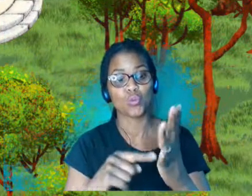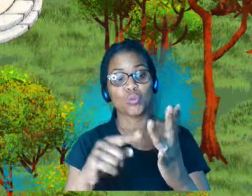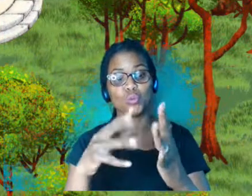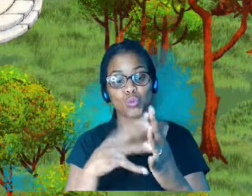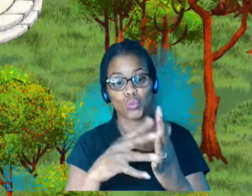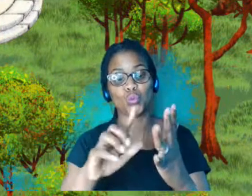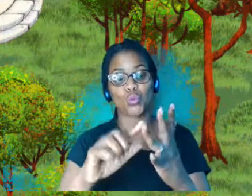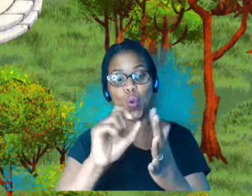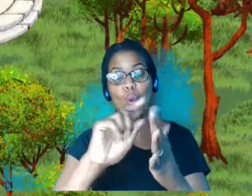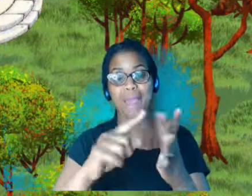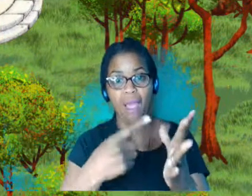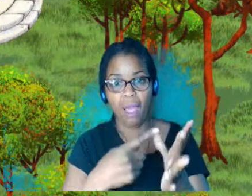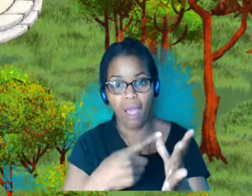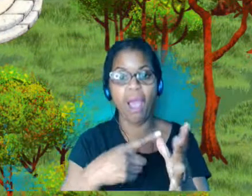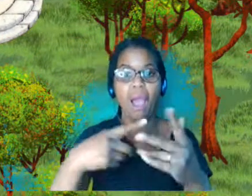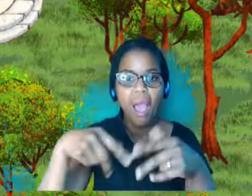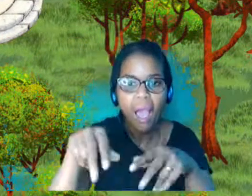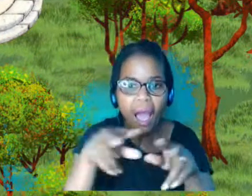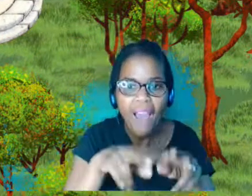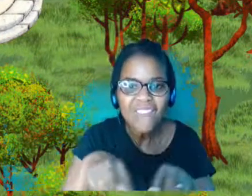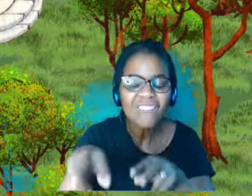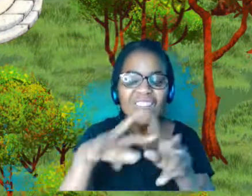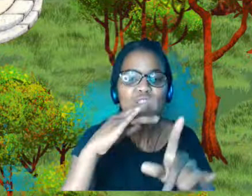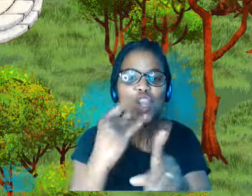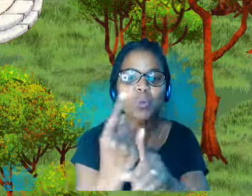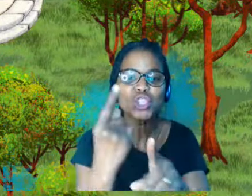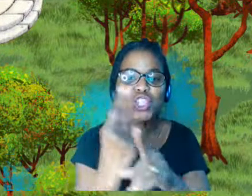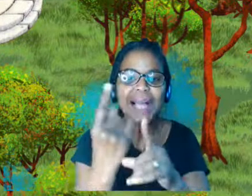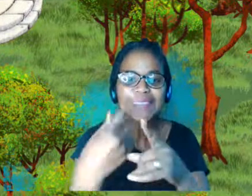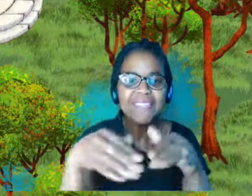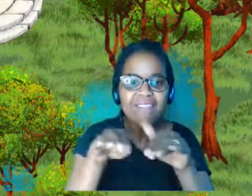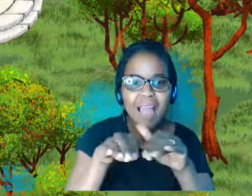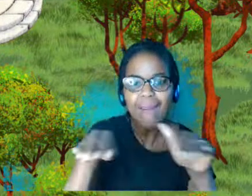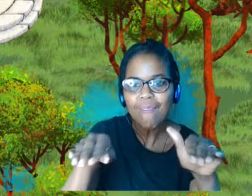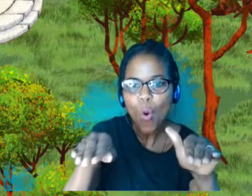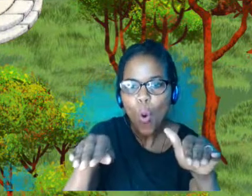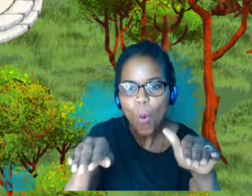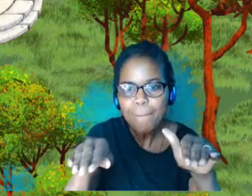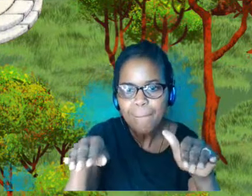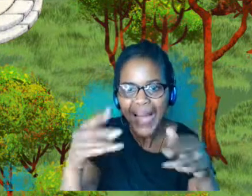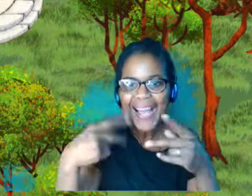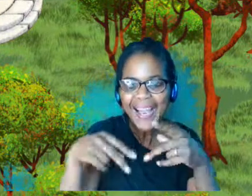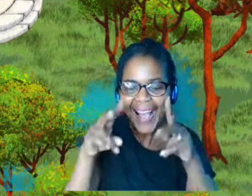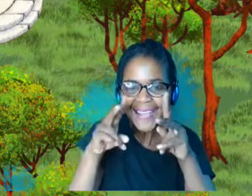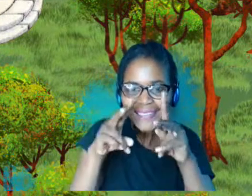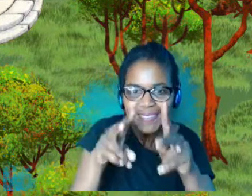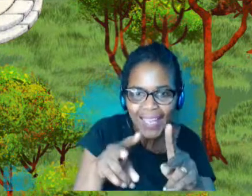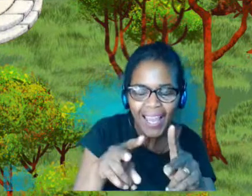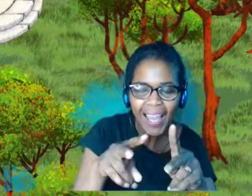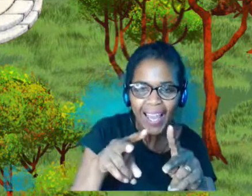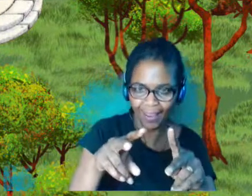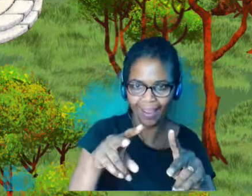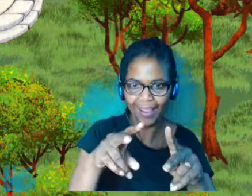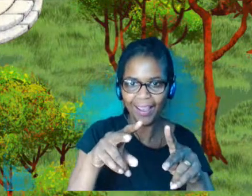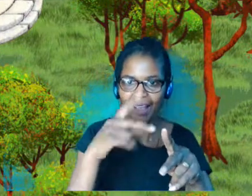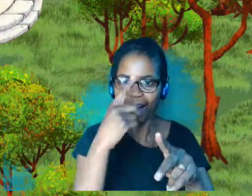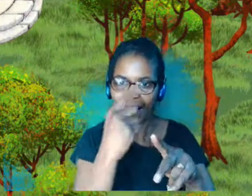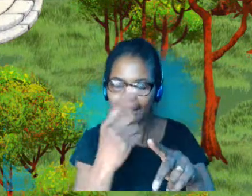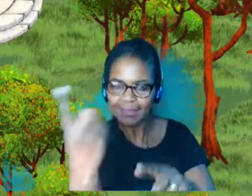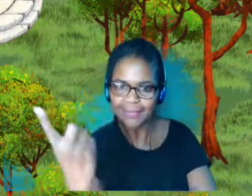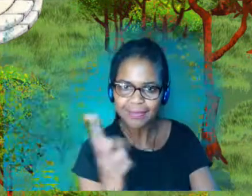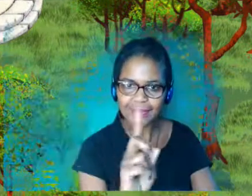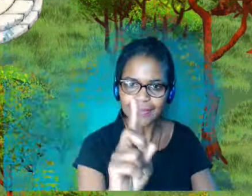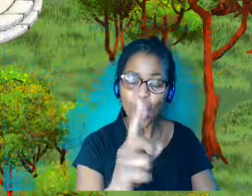video chatting platform that allows you to kind of break out of the box that normal video